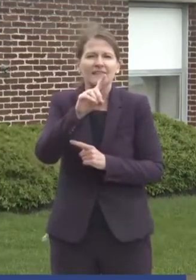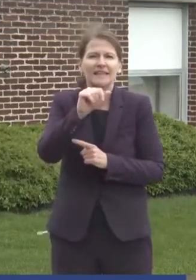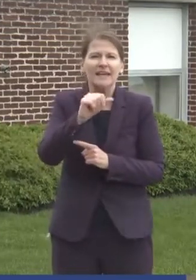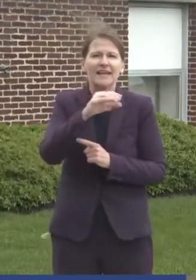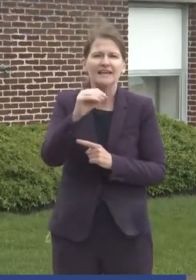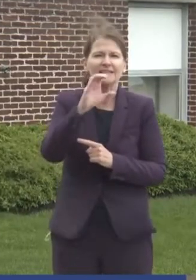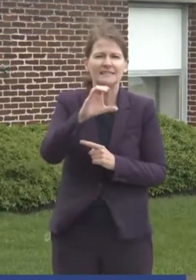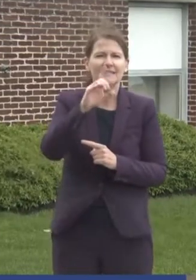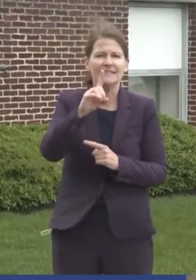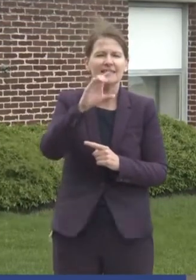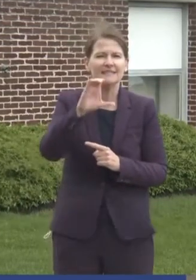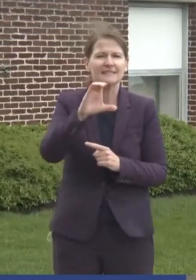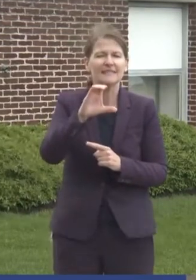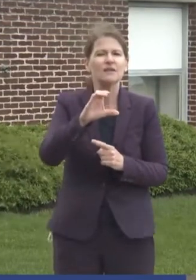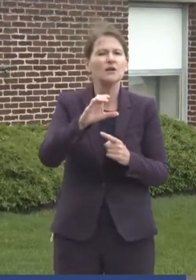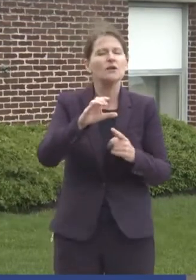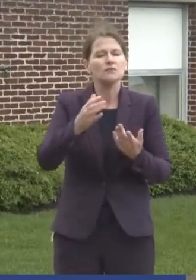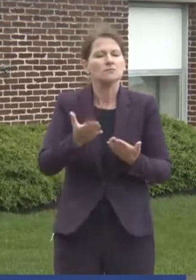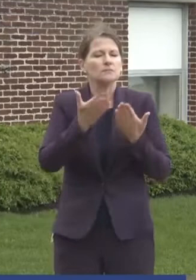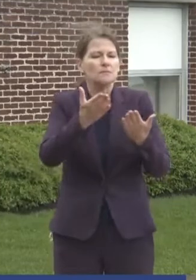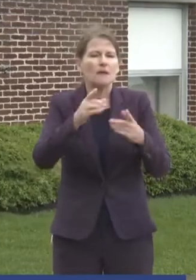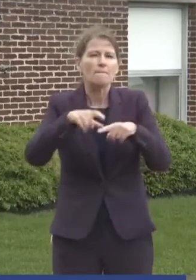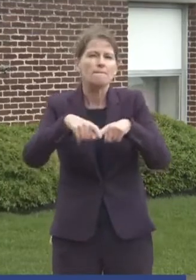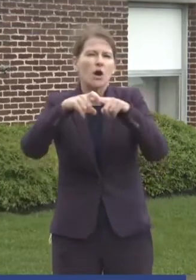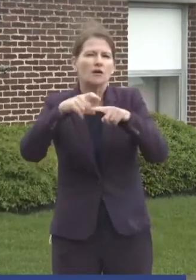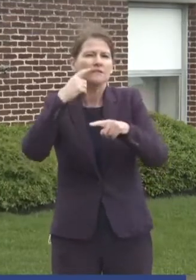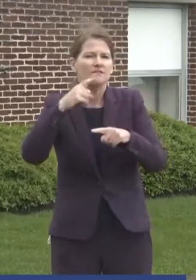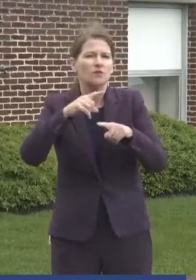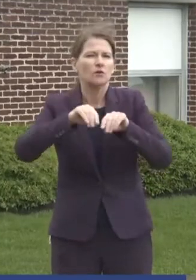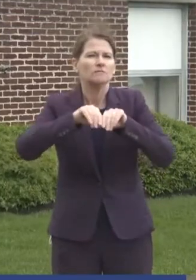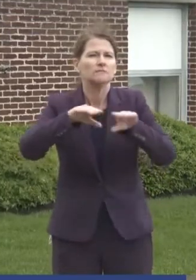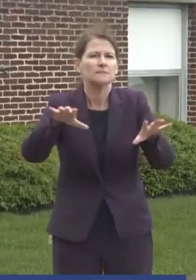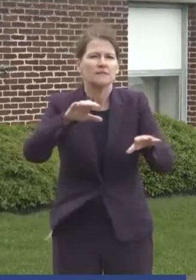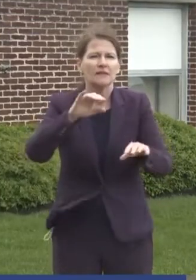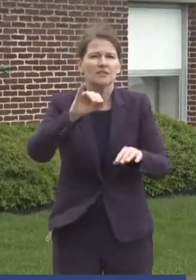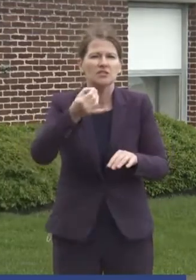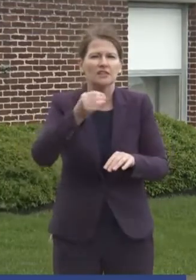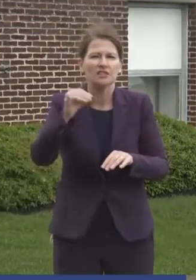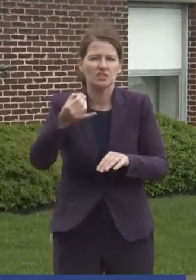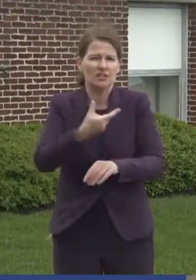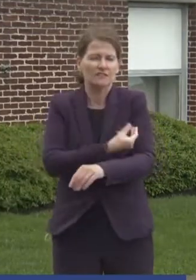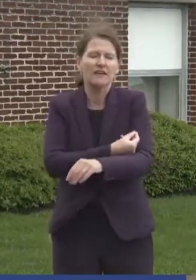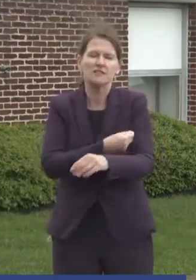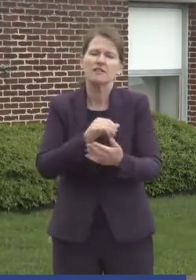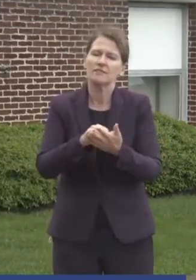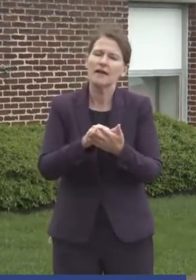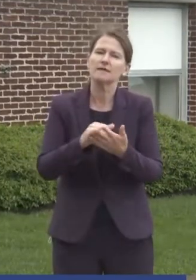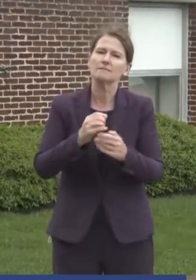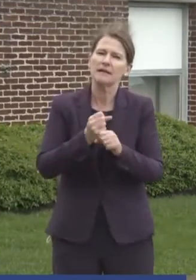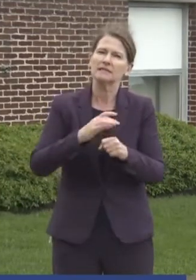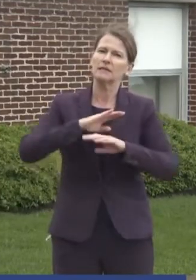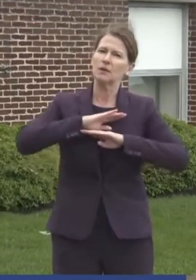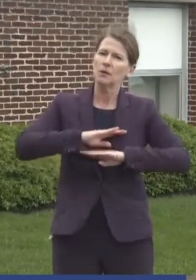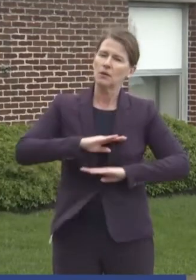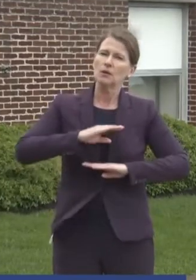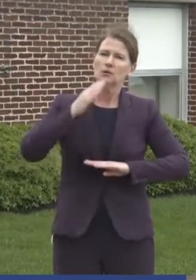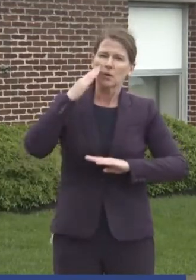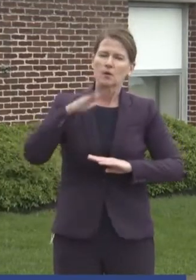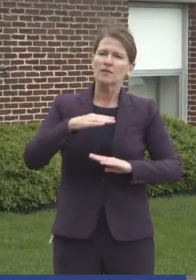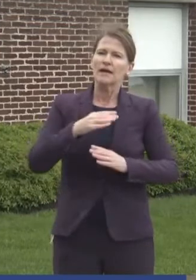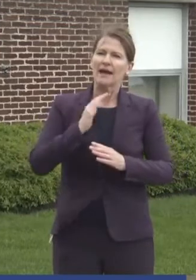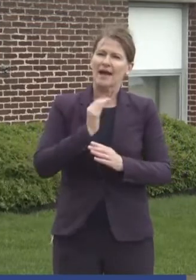recommending a pause in distribution. It's a reassurance that the safety of Americans is being considered very